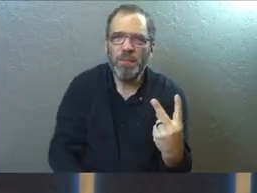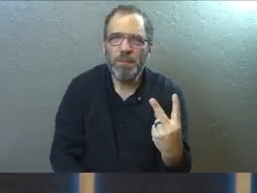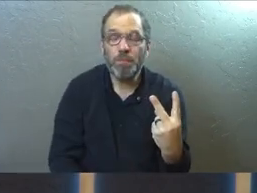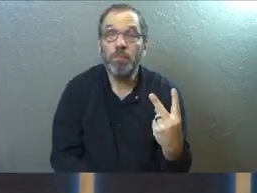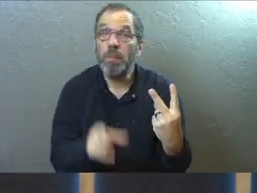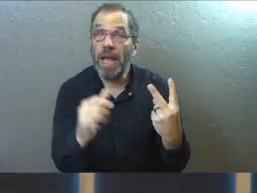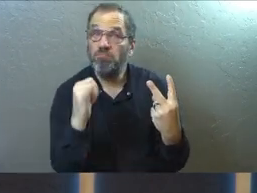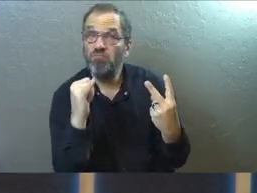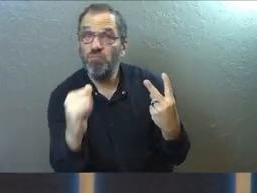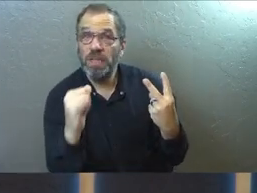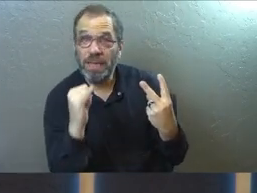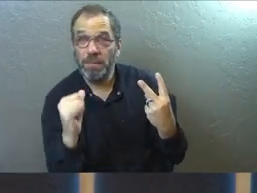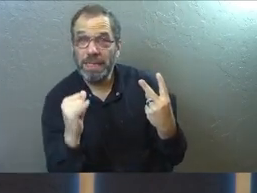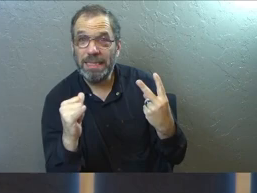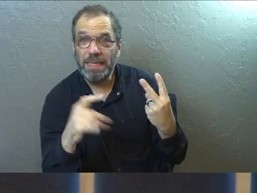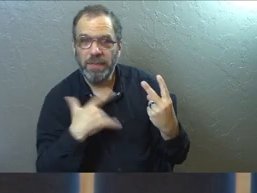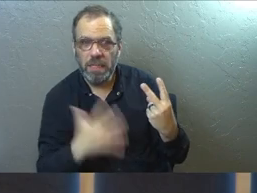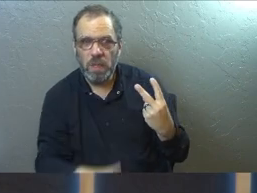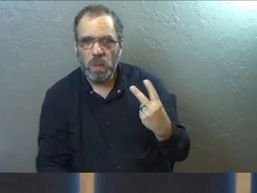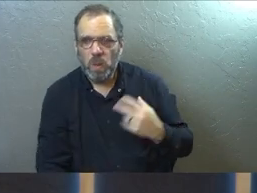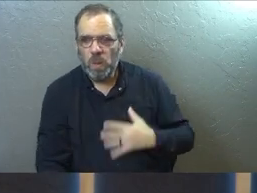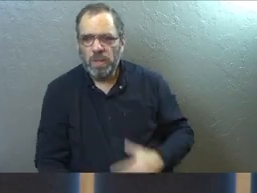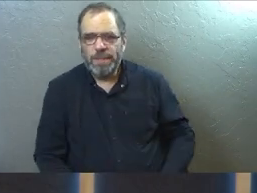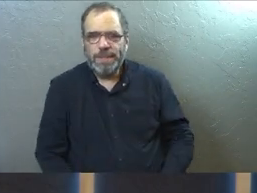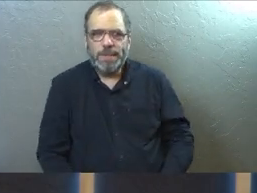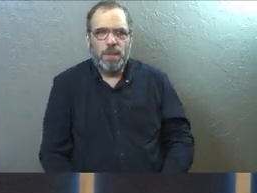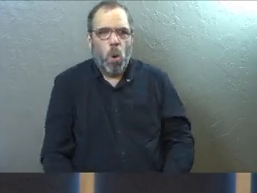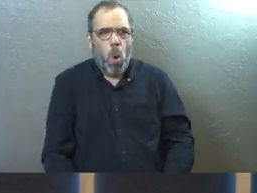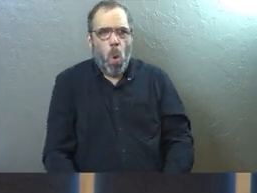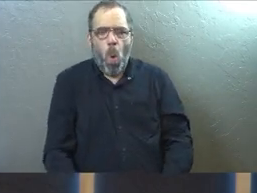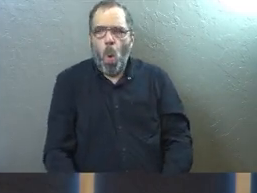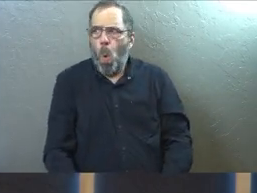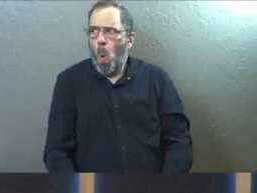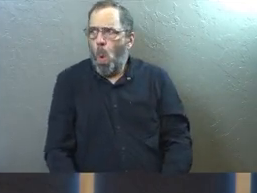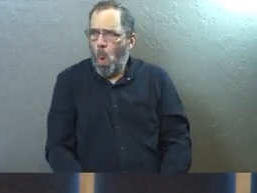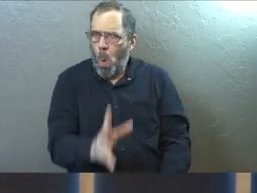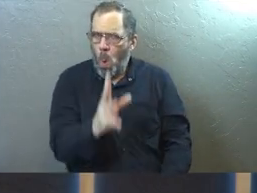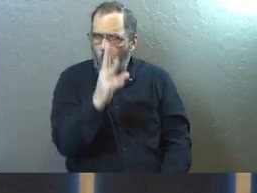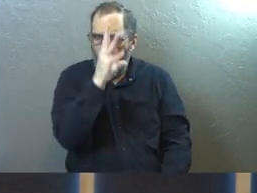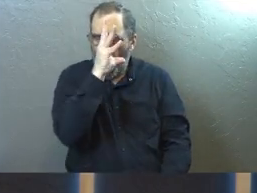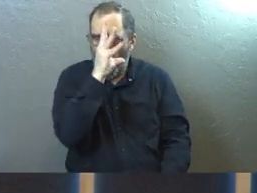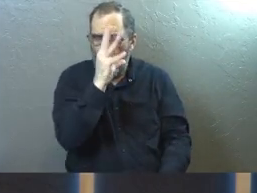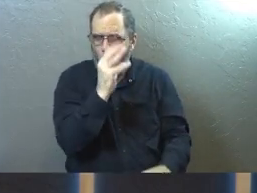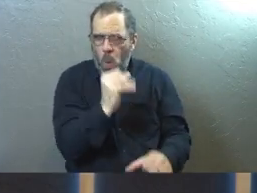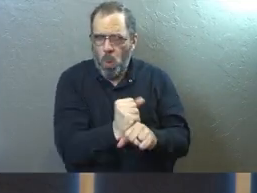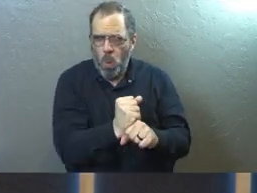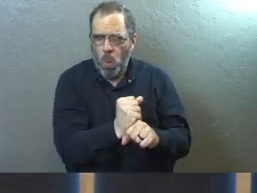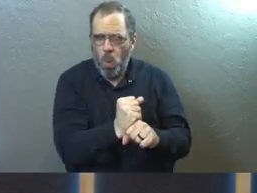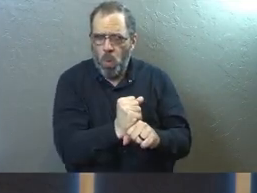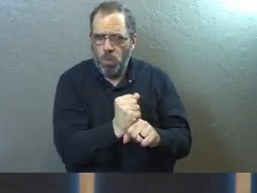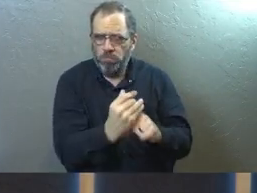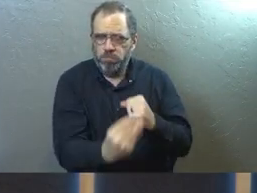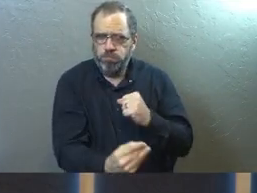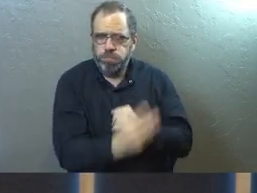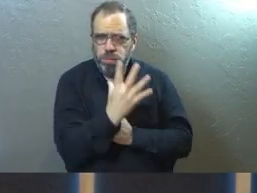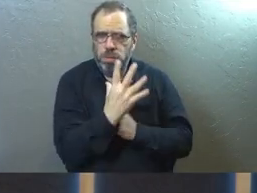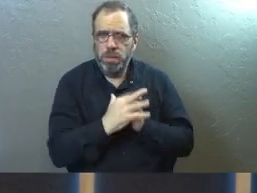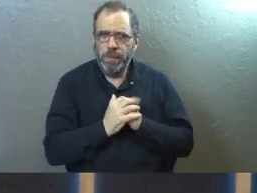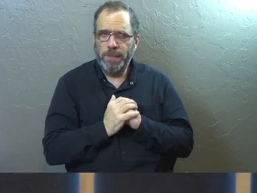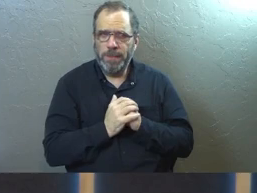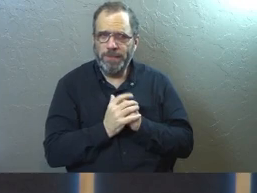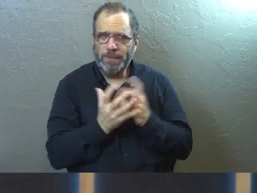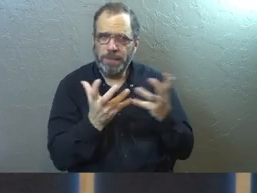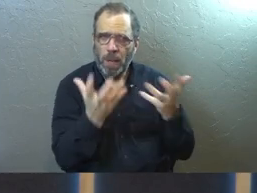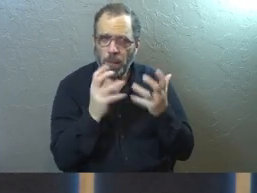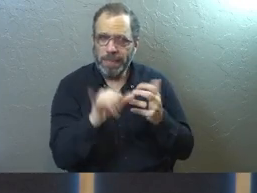If you're like me, you feel the heat off of their faith. And it feels otherworldly. And you want it.